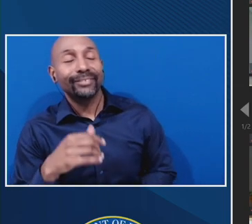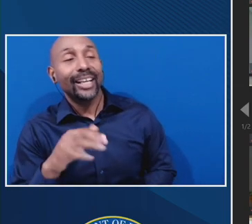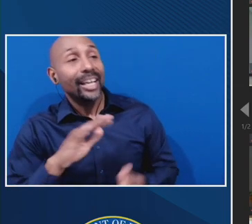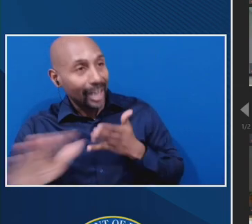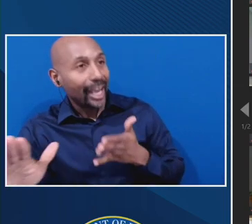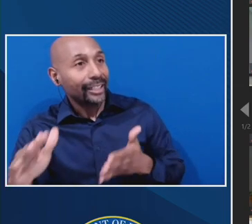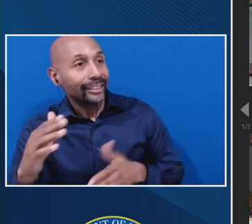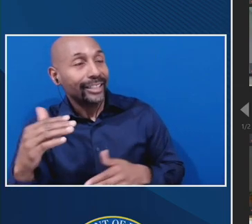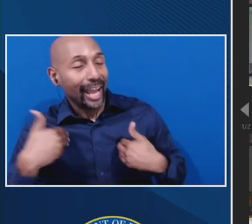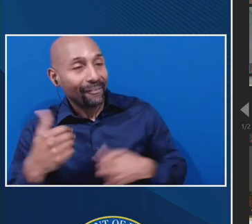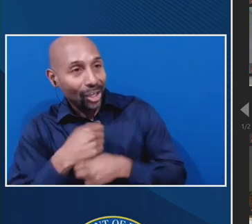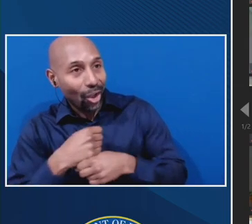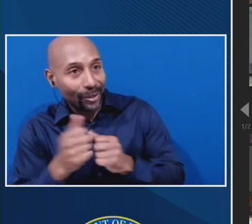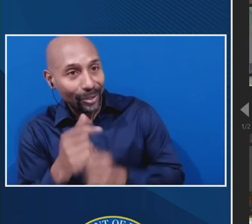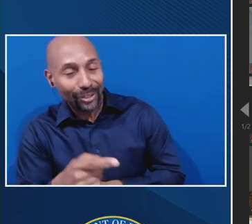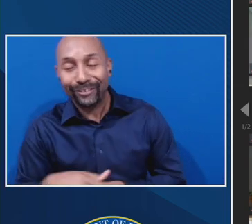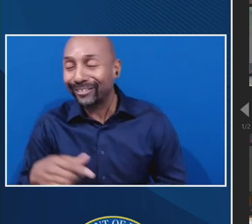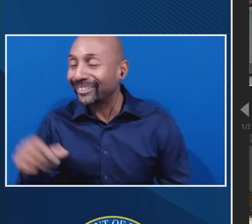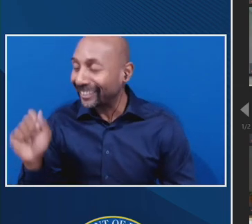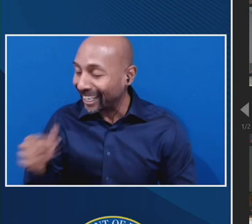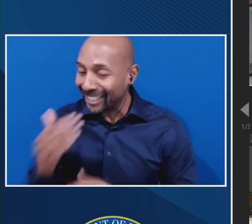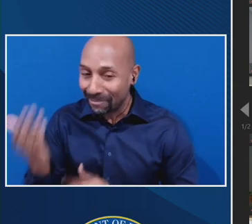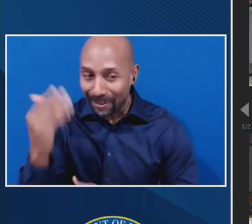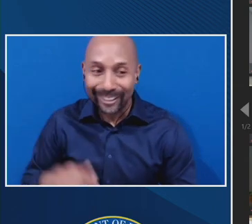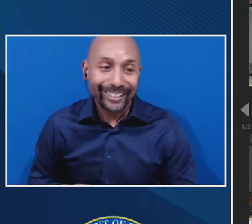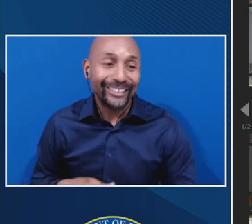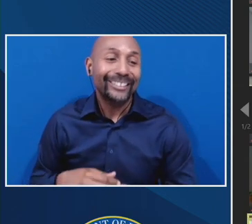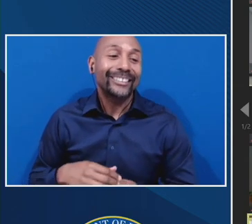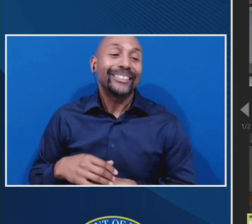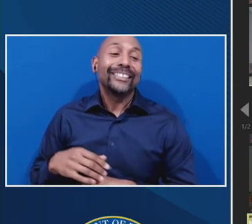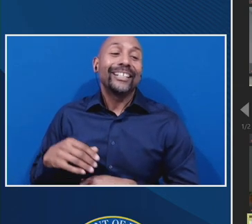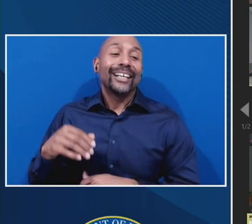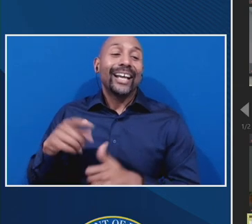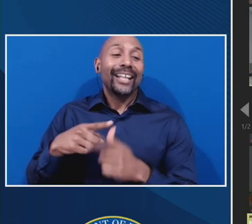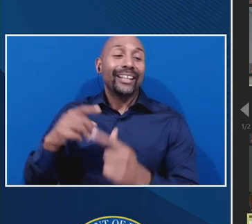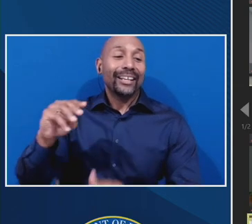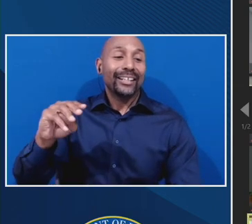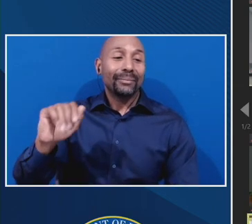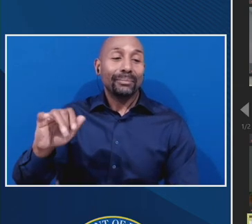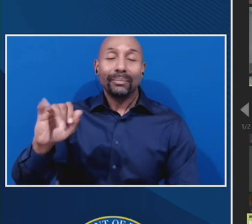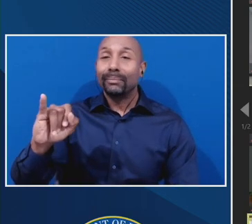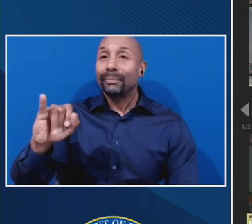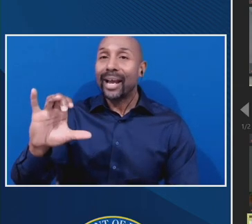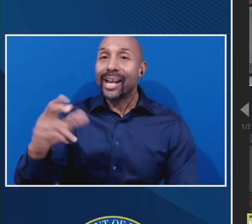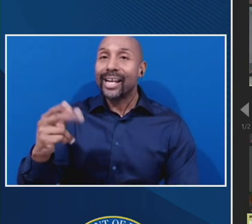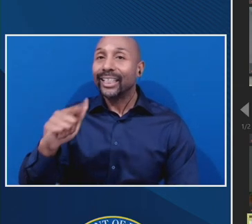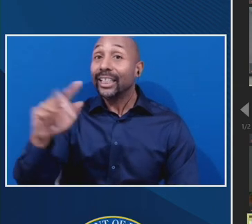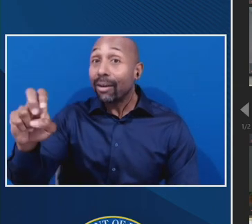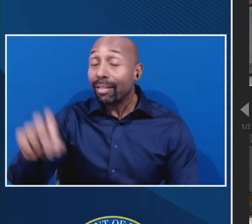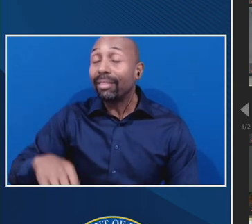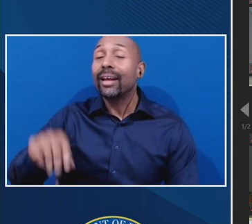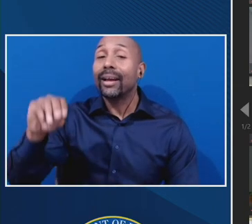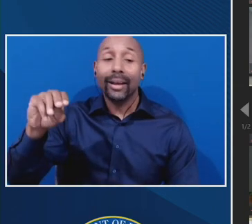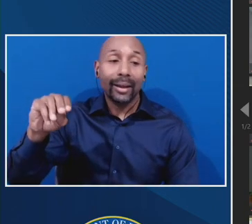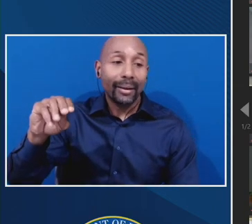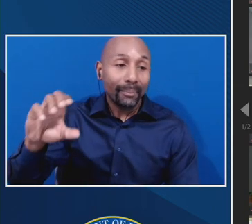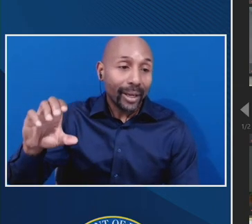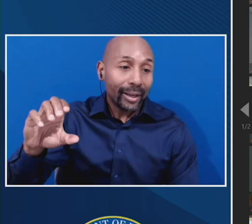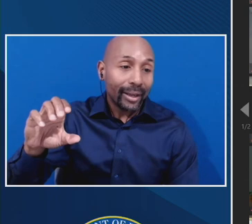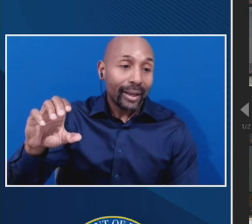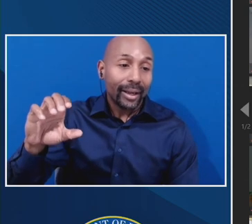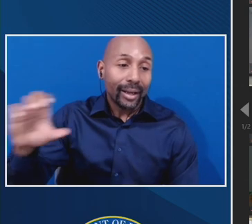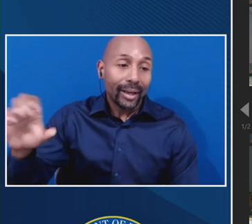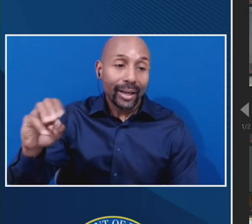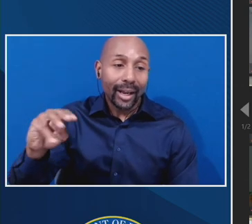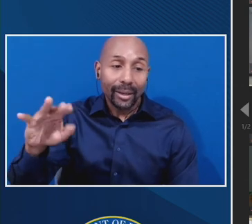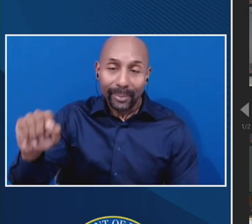And Michael McComas. Michael. Good morning. Good morning, Michael. Next, we have our legal assistance